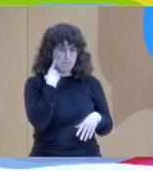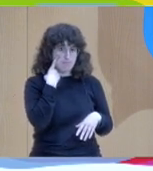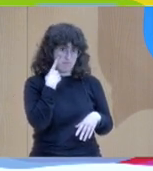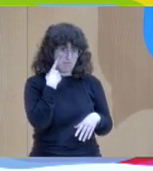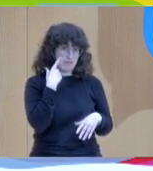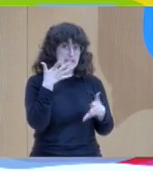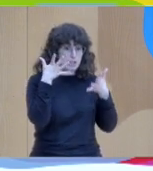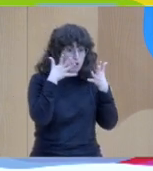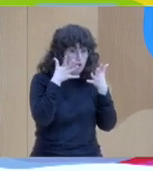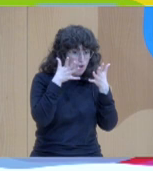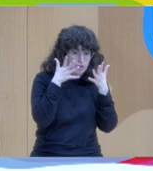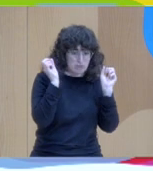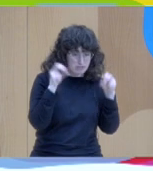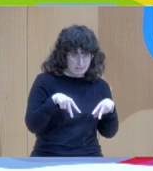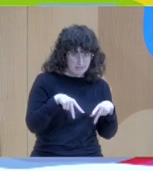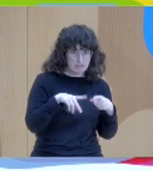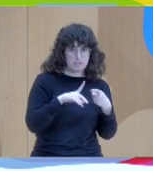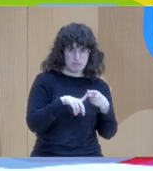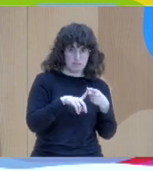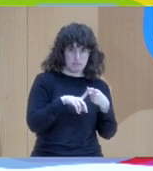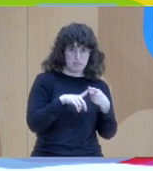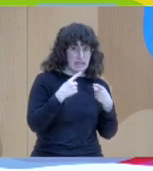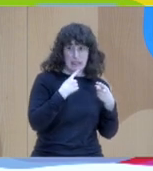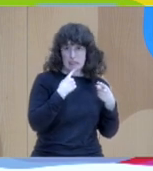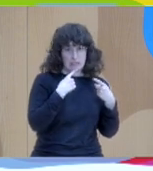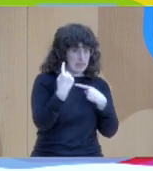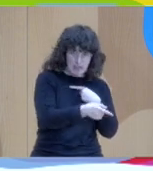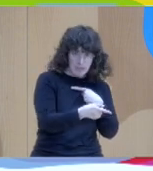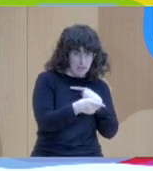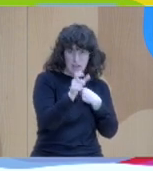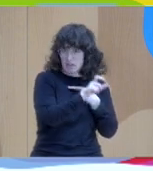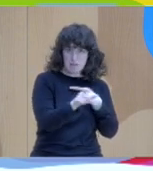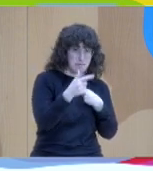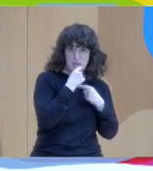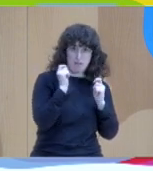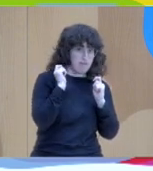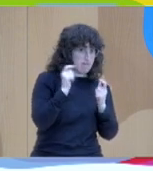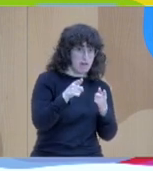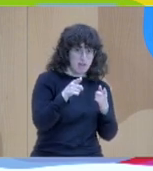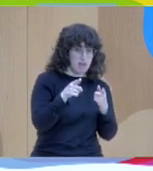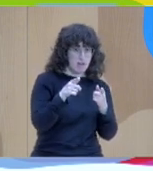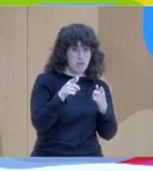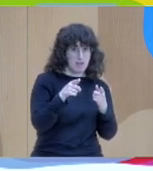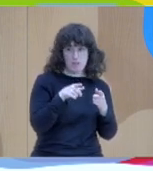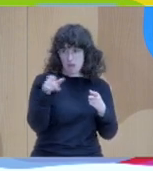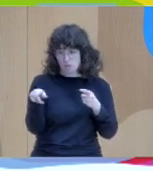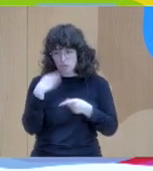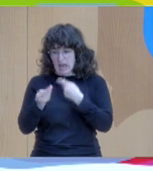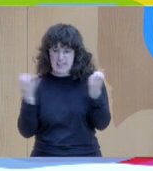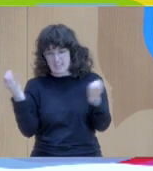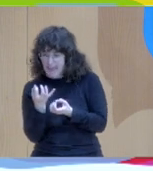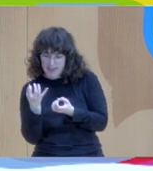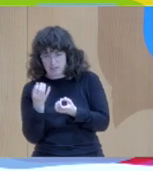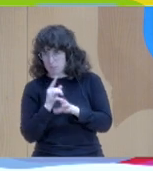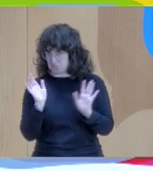the facilitators are not telling people what to do everything follows every little bit follows what